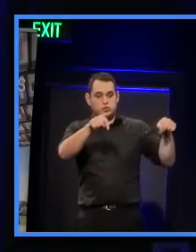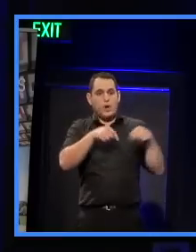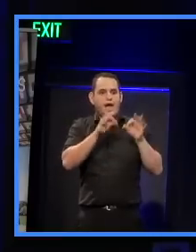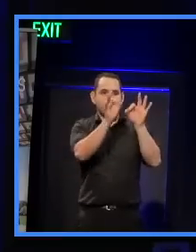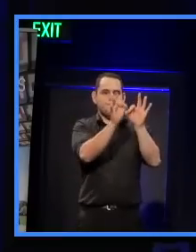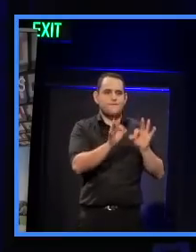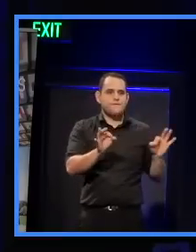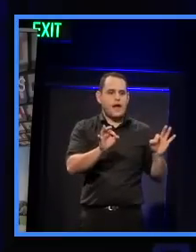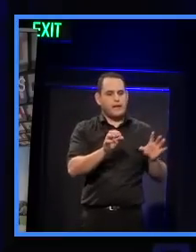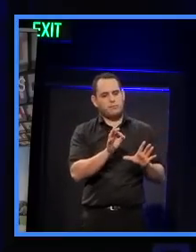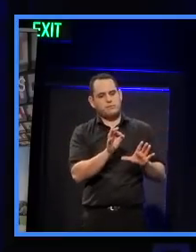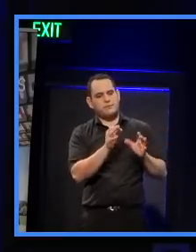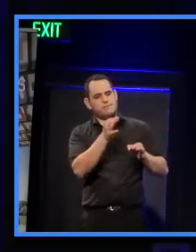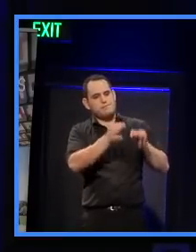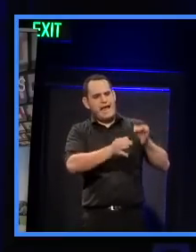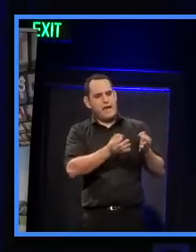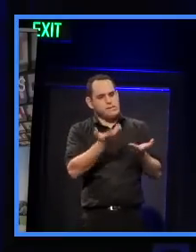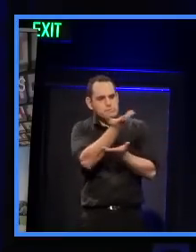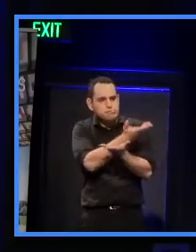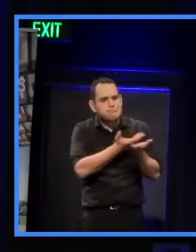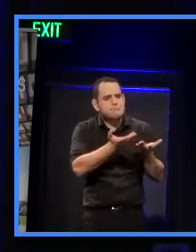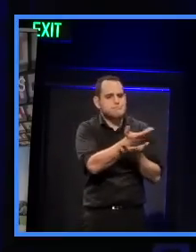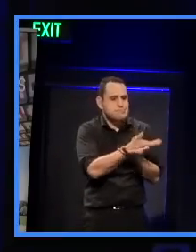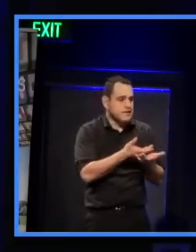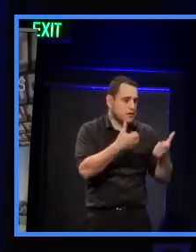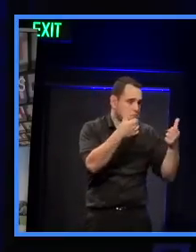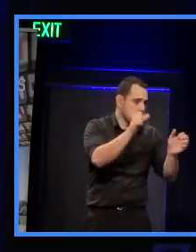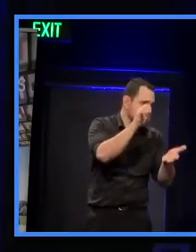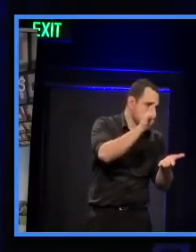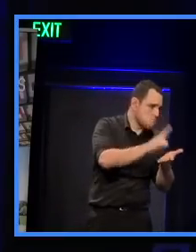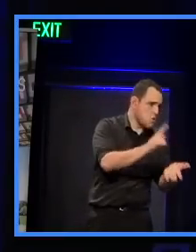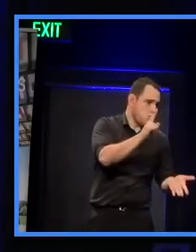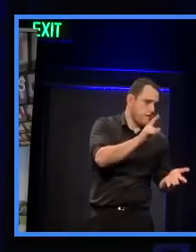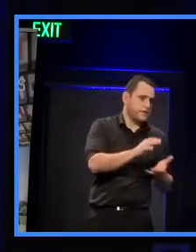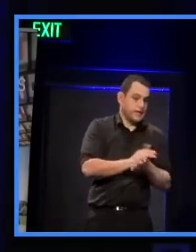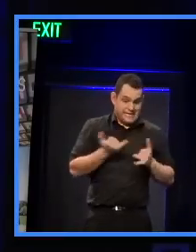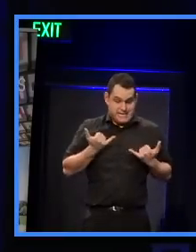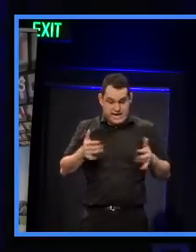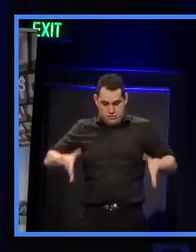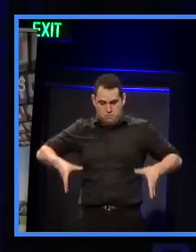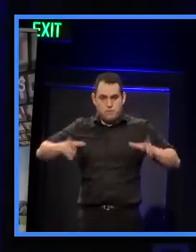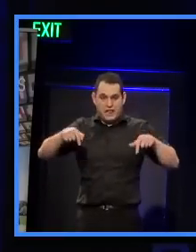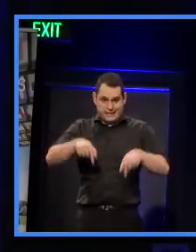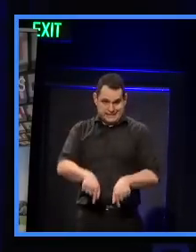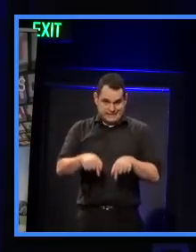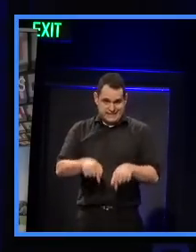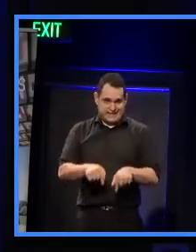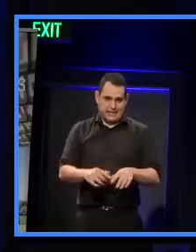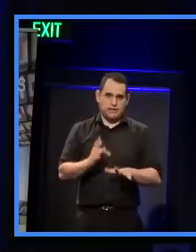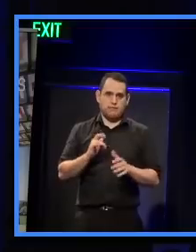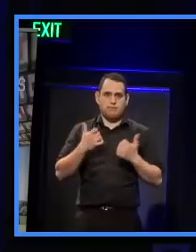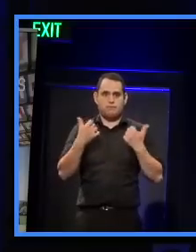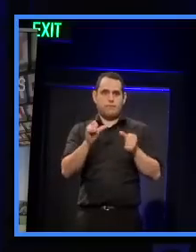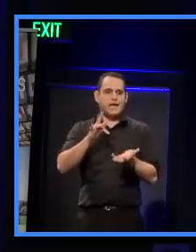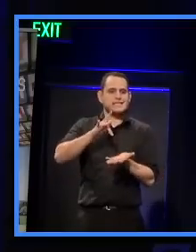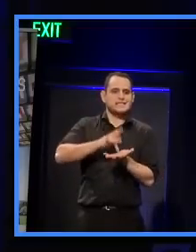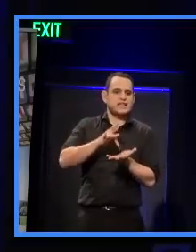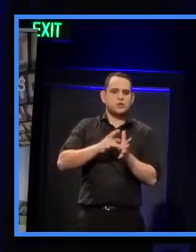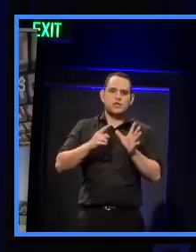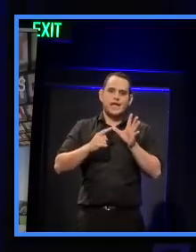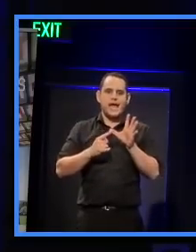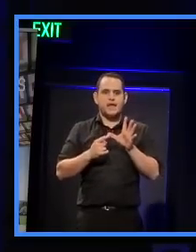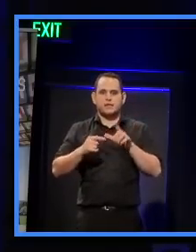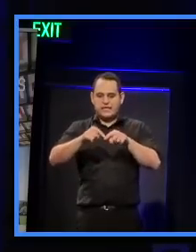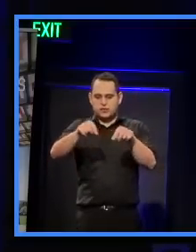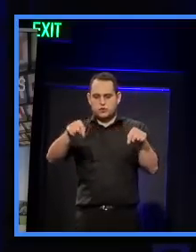under public consultation at the moment and we sit within a building that's part of this new central Aotea